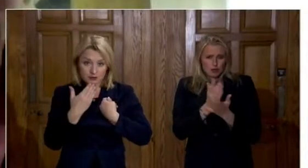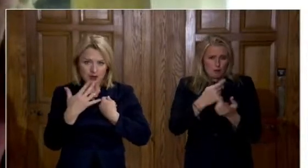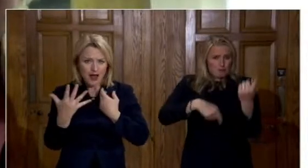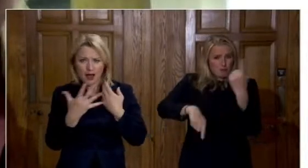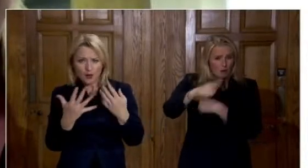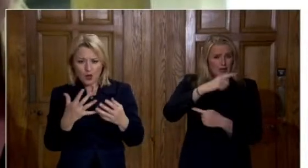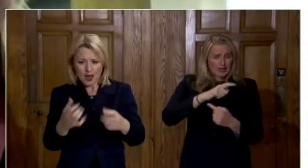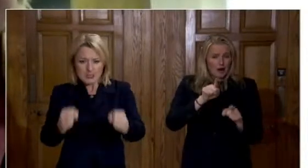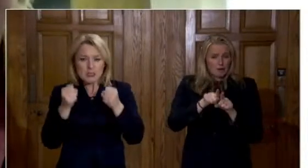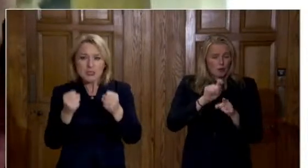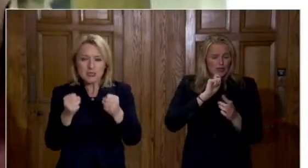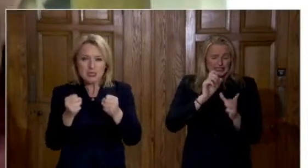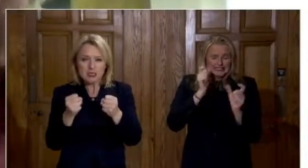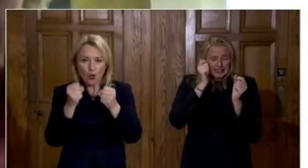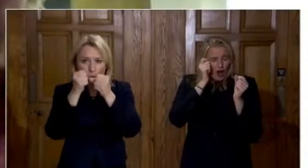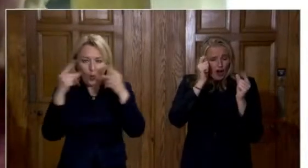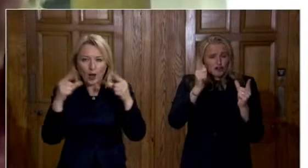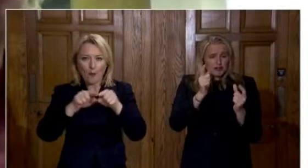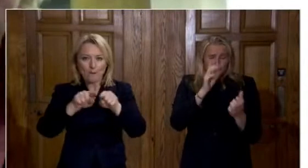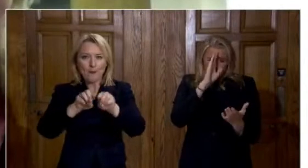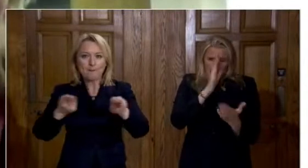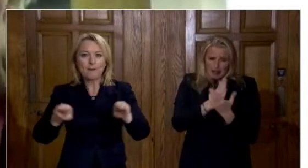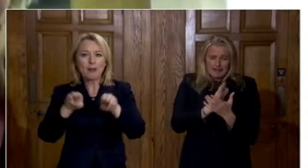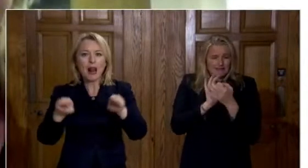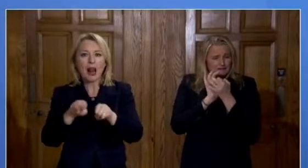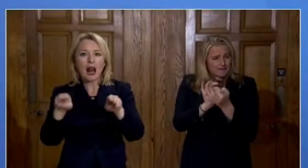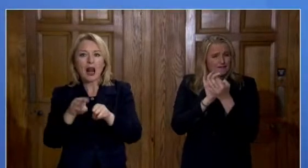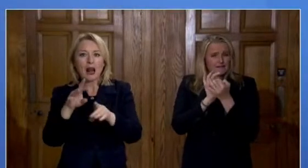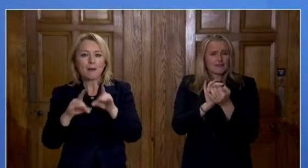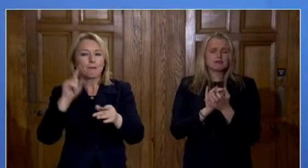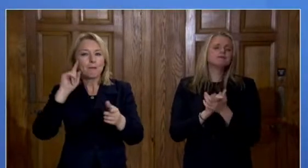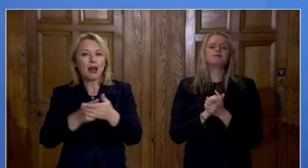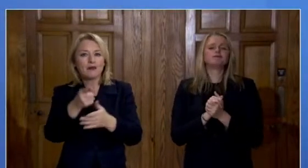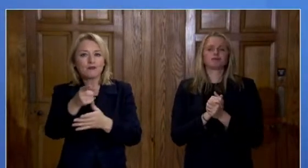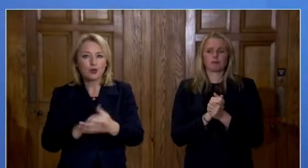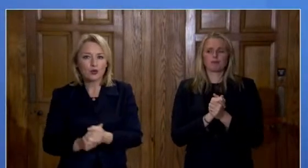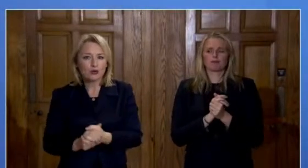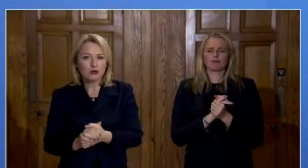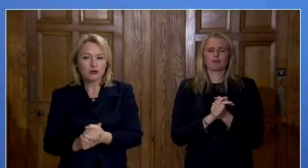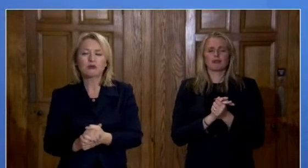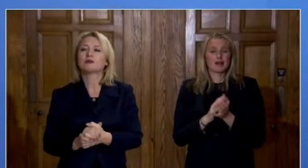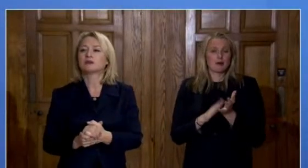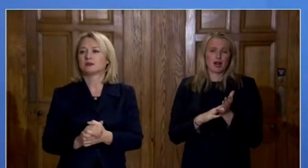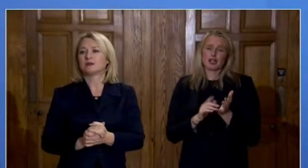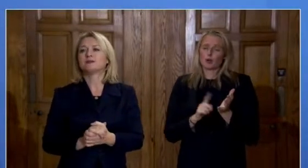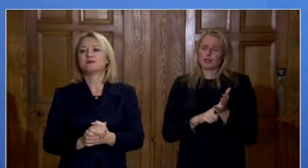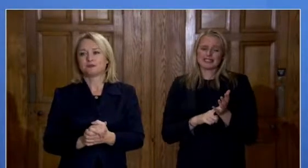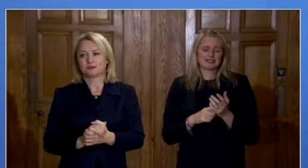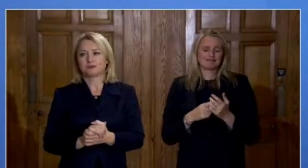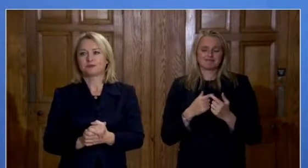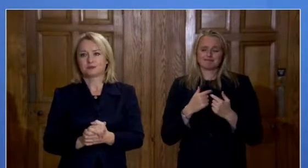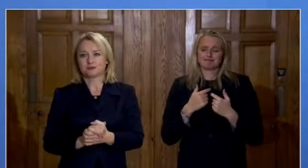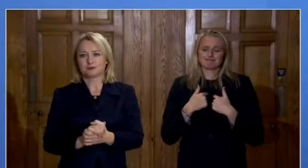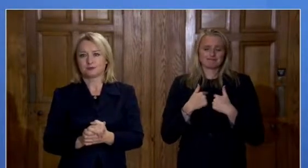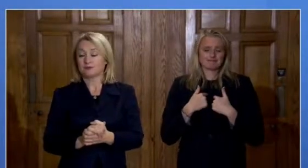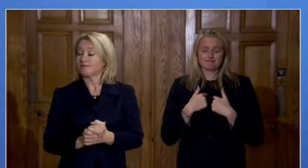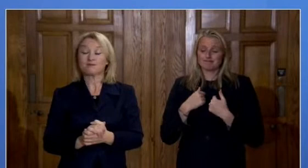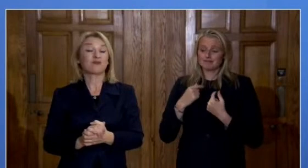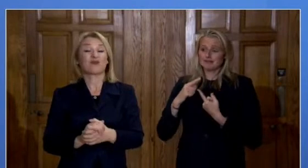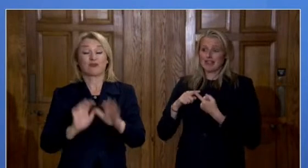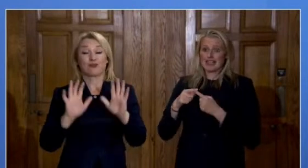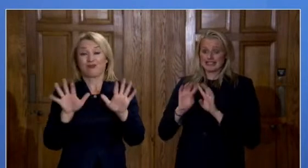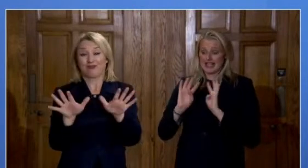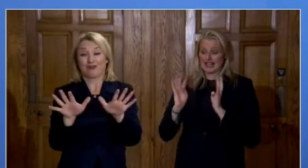what you are saying if you don't do anything mary louise i i as i said in my comments i think it would be inconceivable for the executive